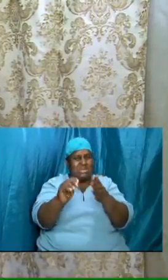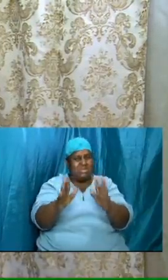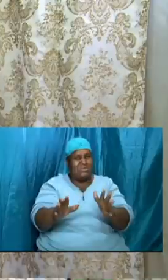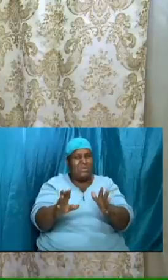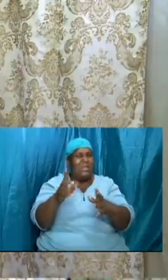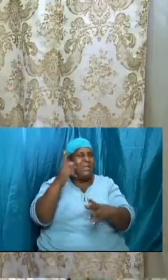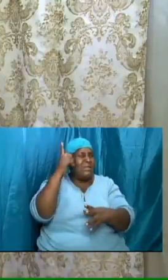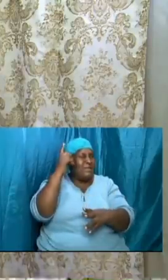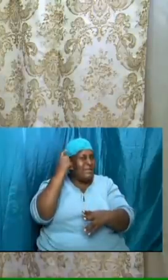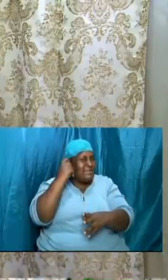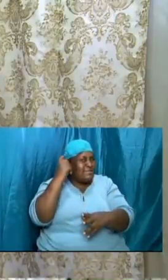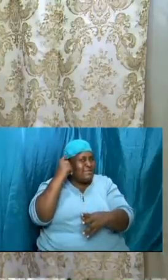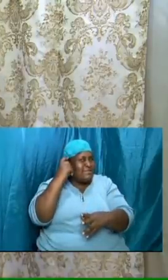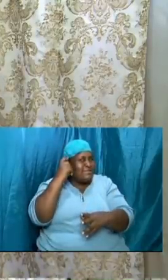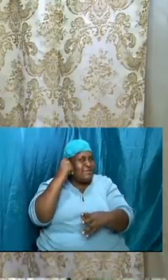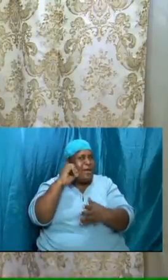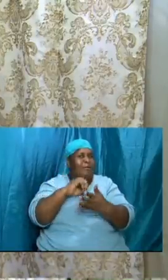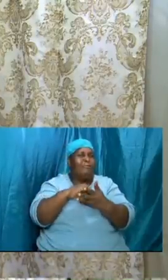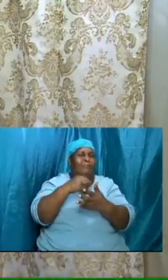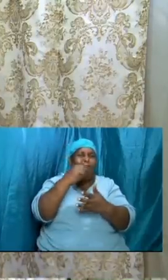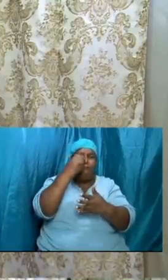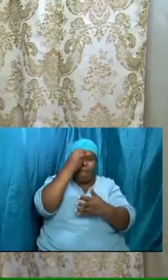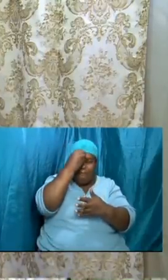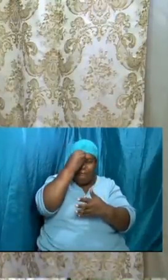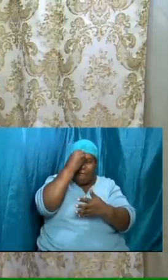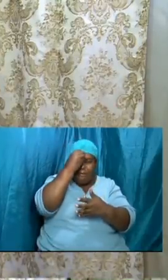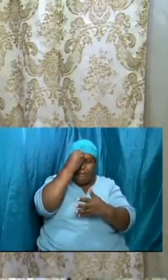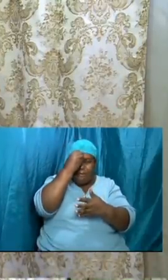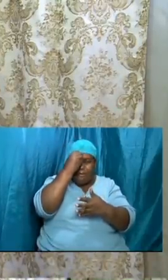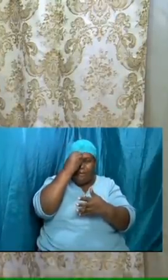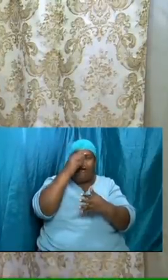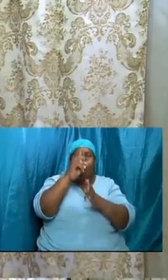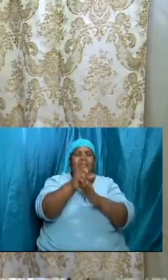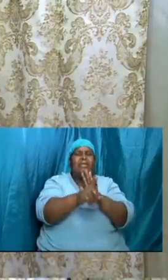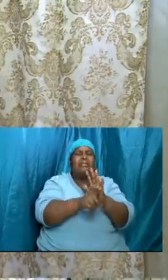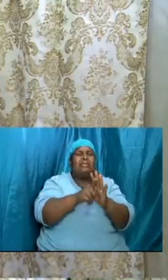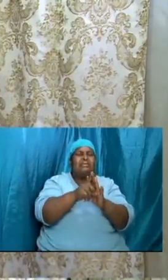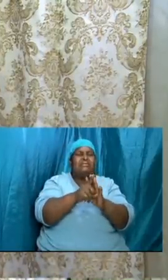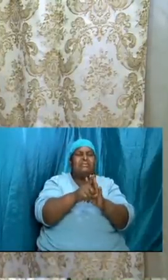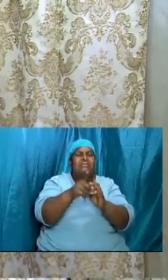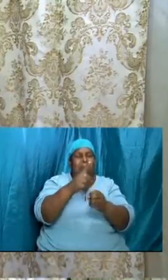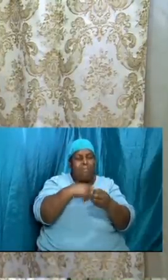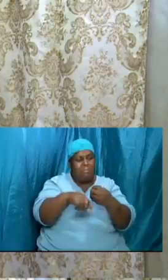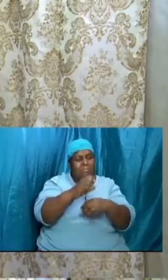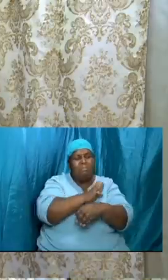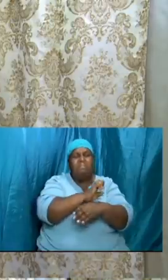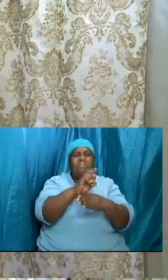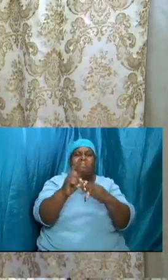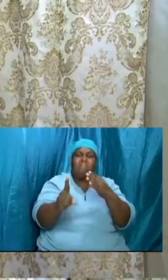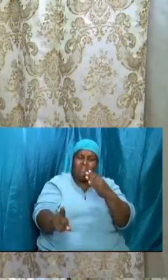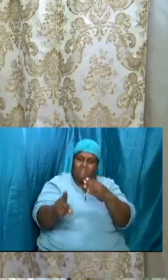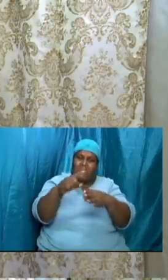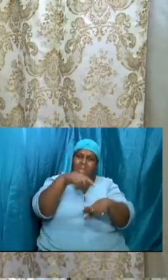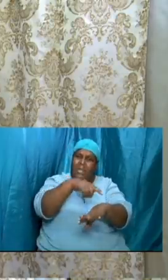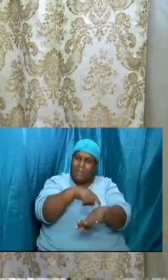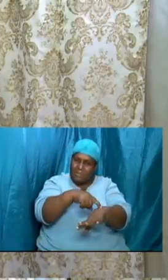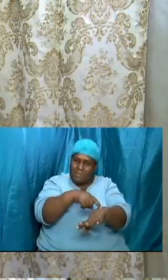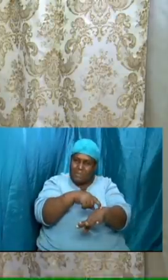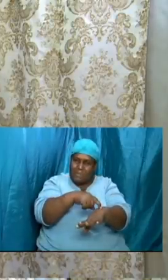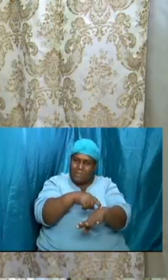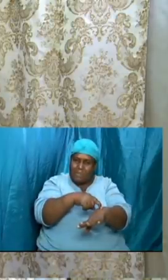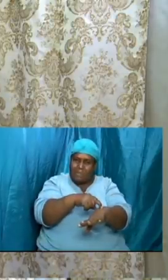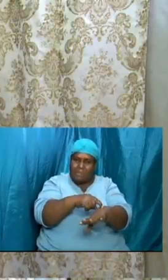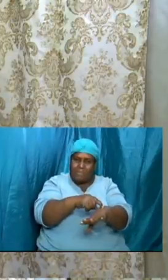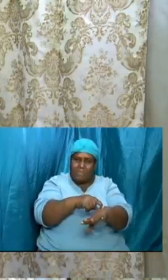series on the end times and prophecy our intention is not just to provide